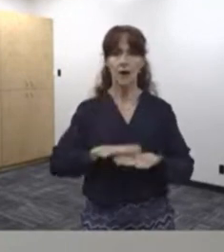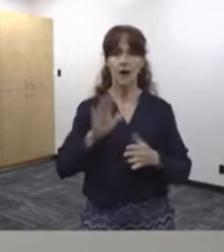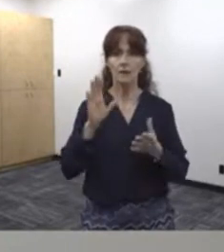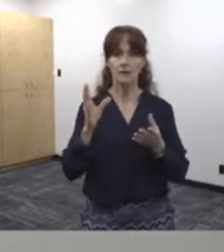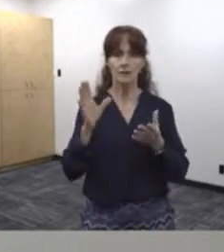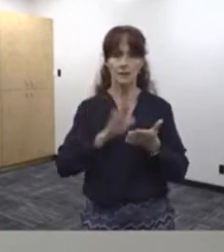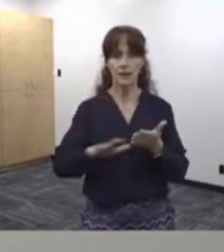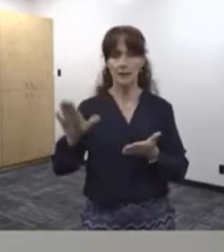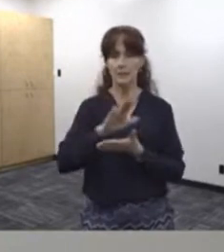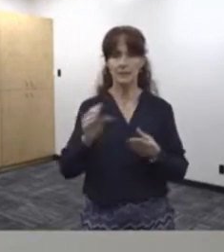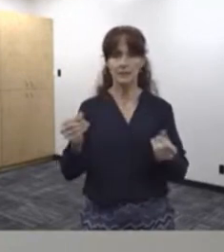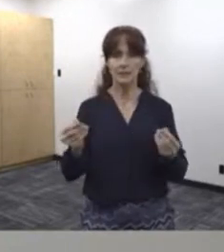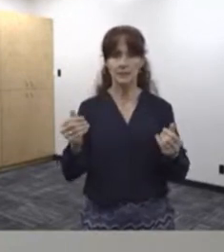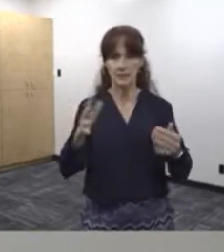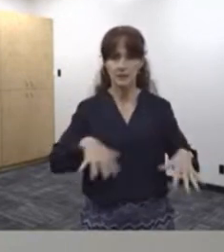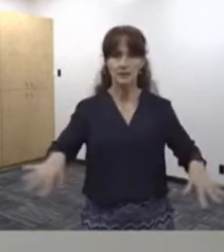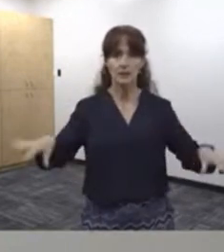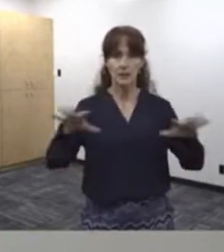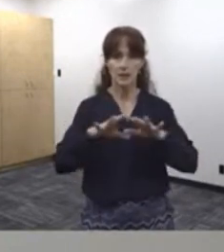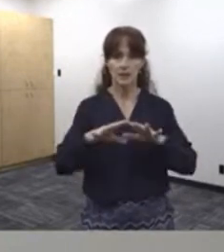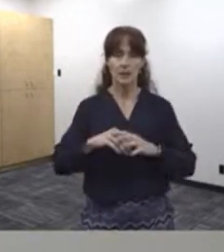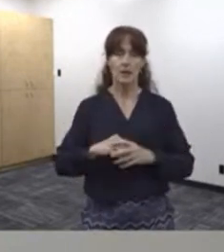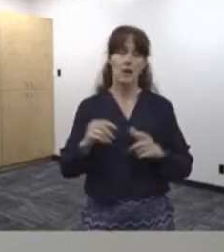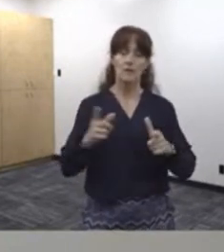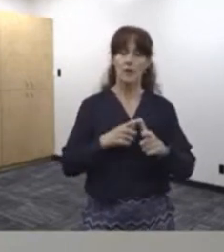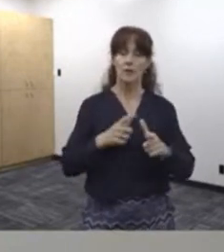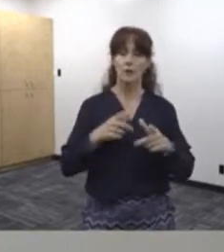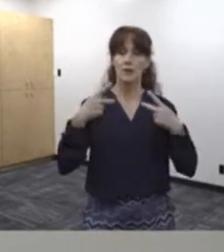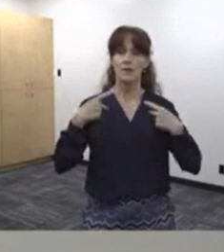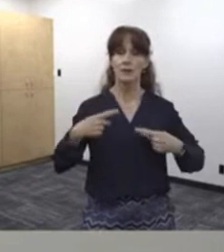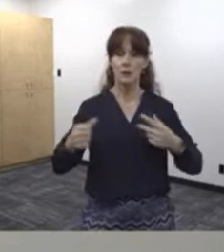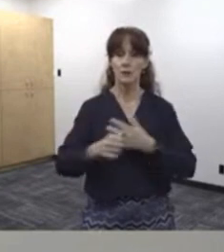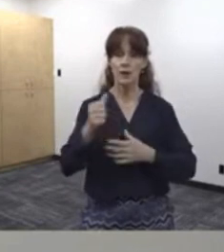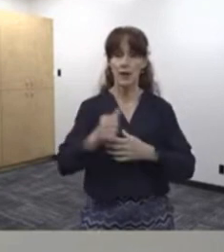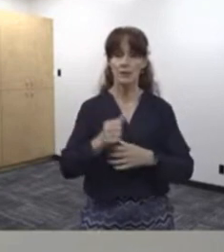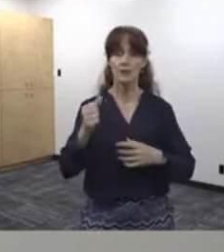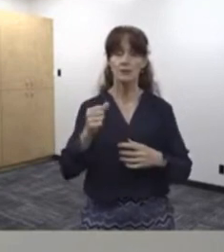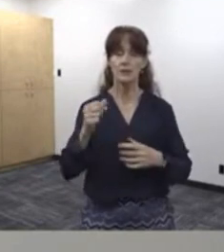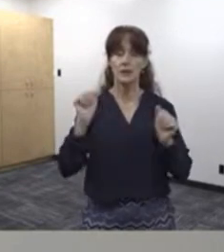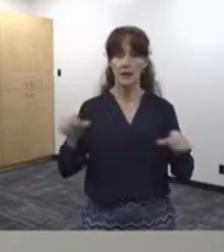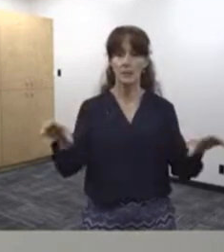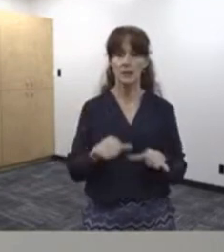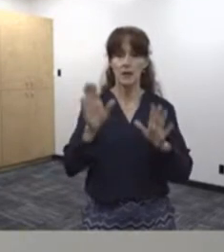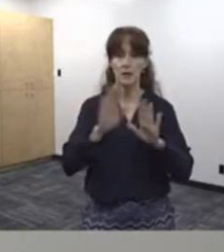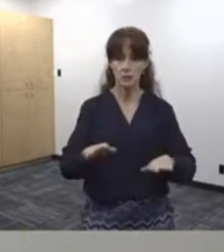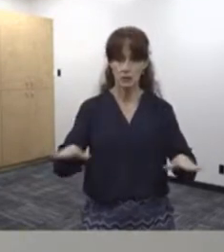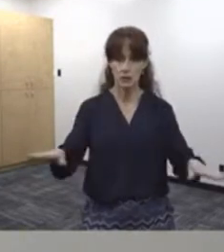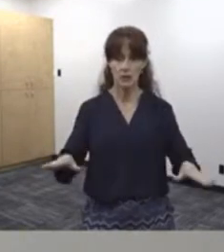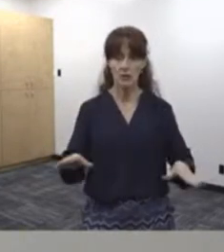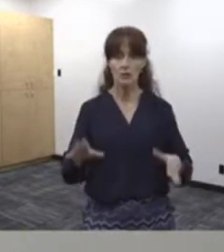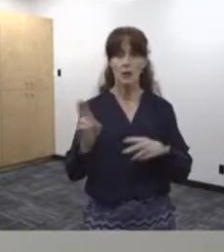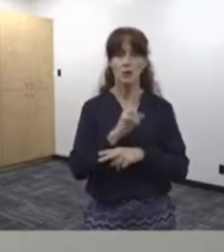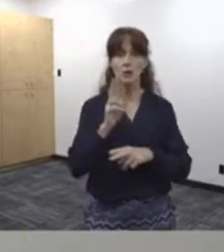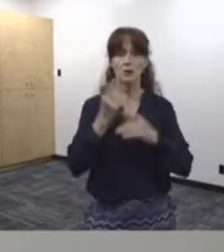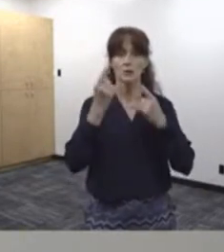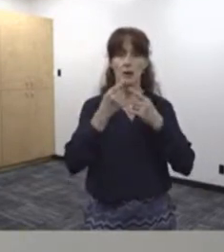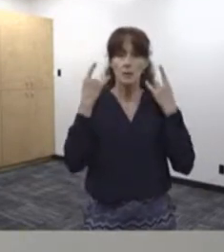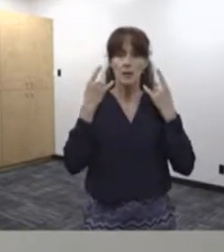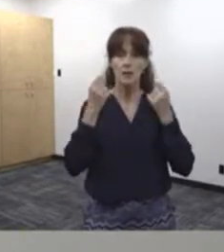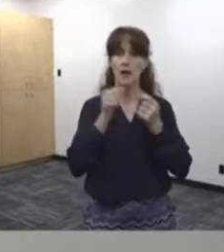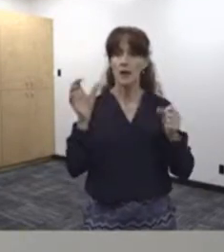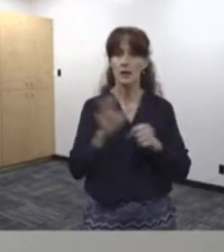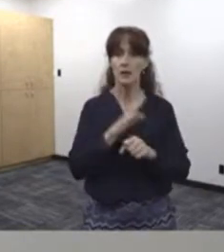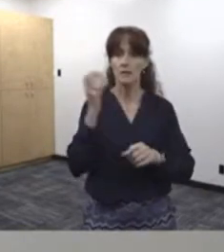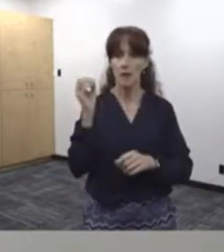campus or in all the campuses. First of all, physical damage. The physical damage that can be done to children by the use of masks is a lack of